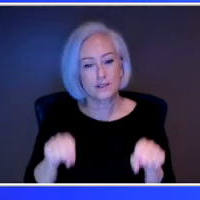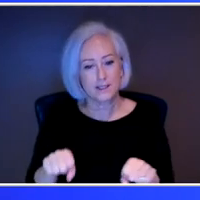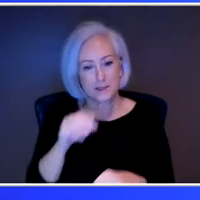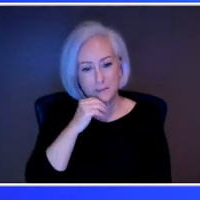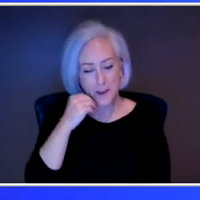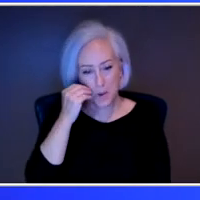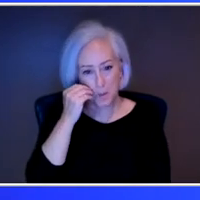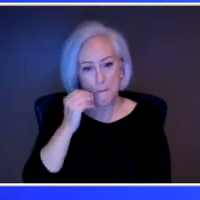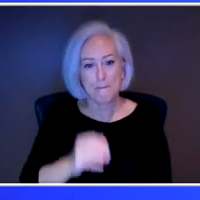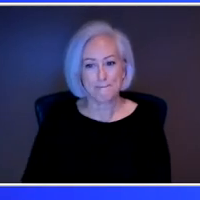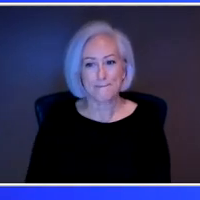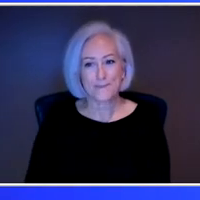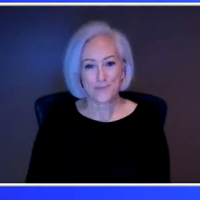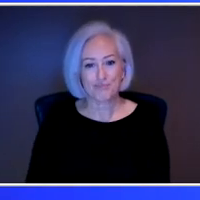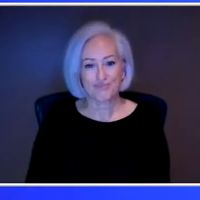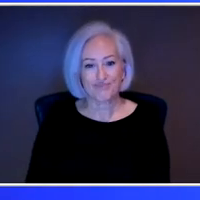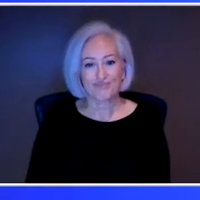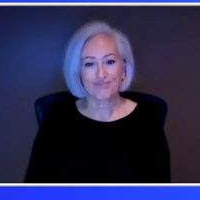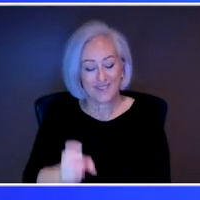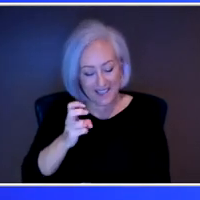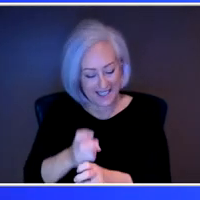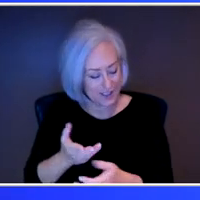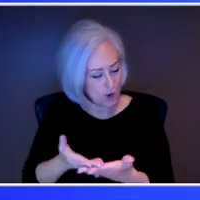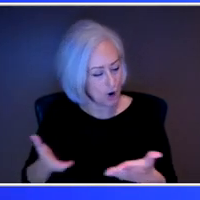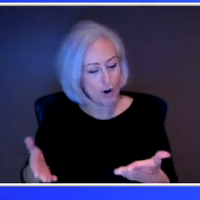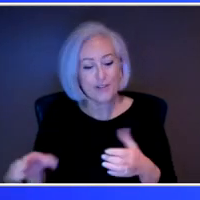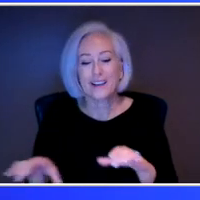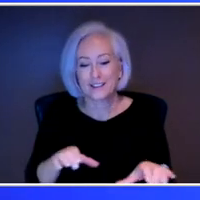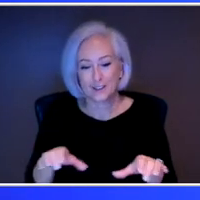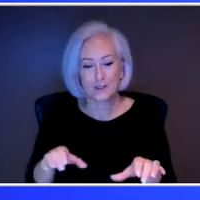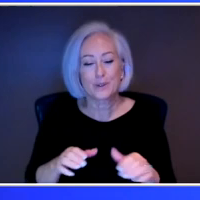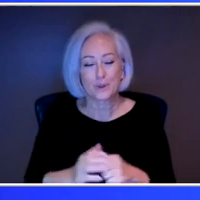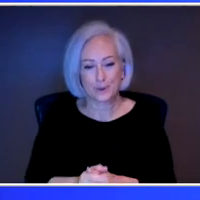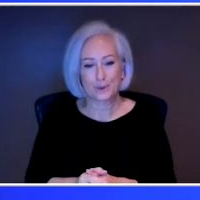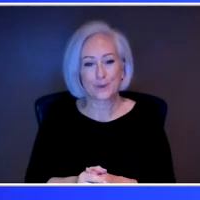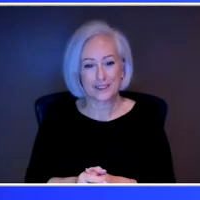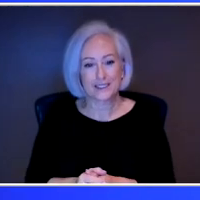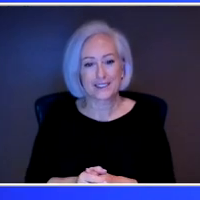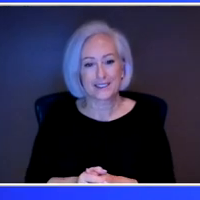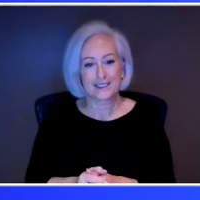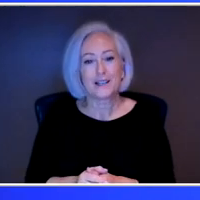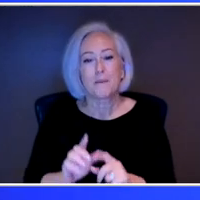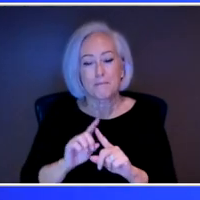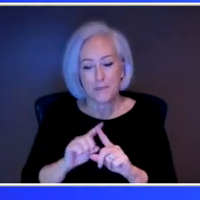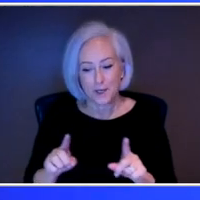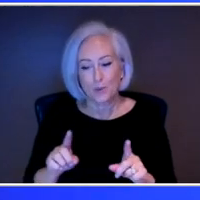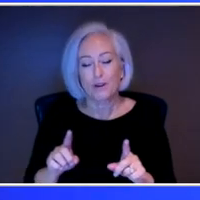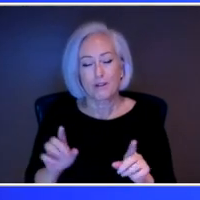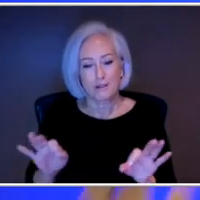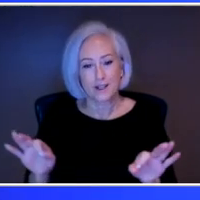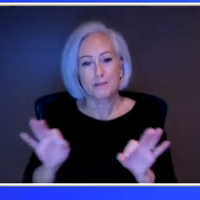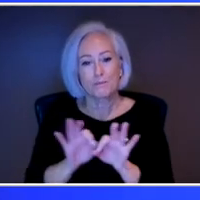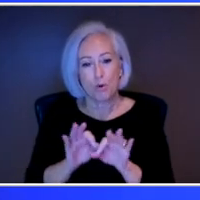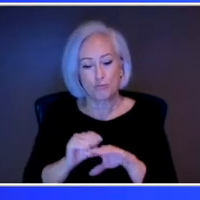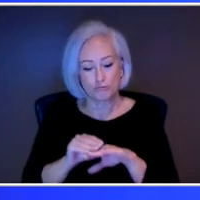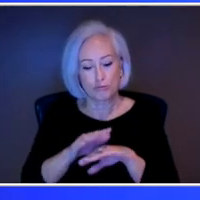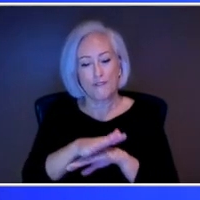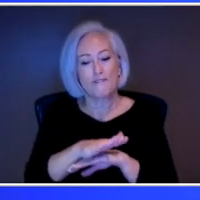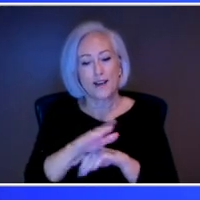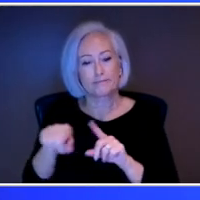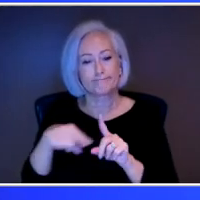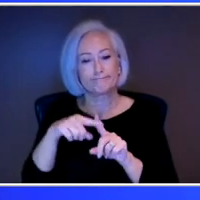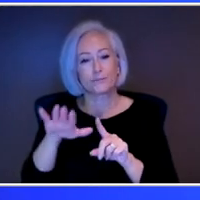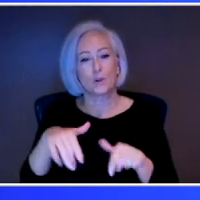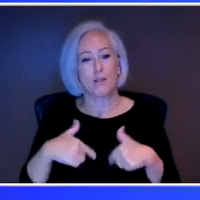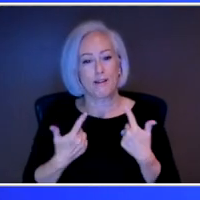It's a hard thing to do out there, but it's really going to make the difference. And like they both kind of